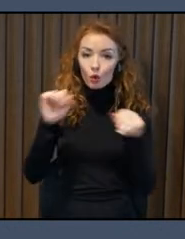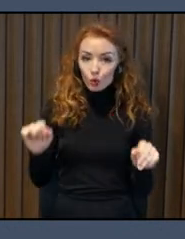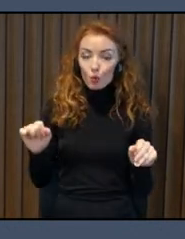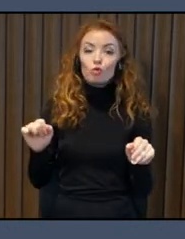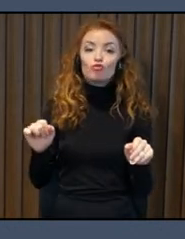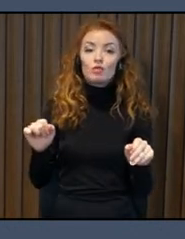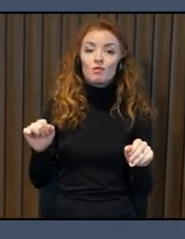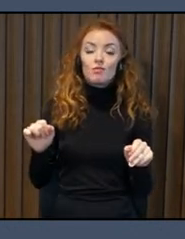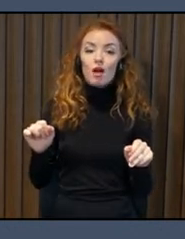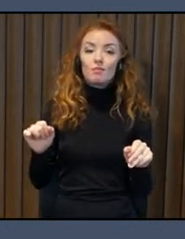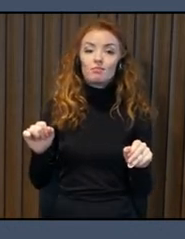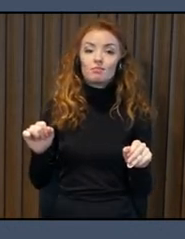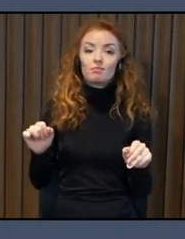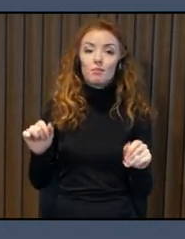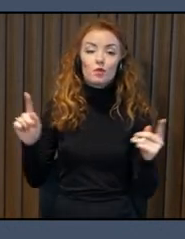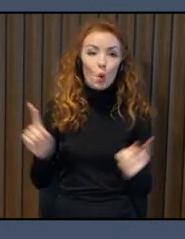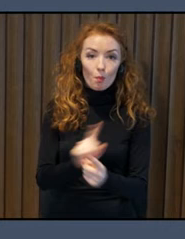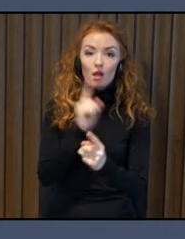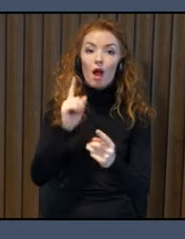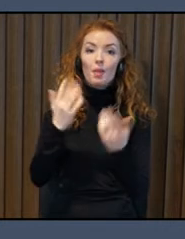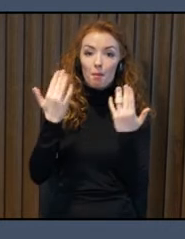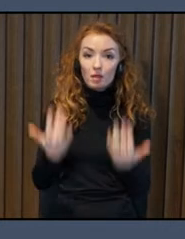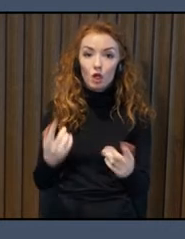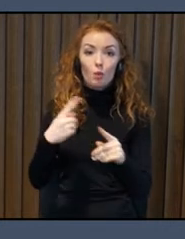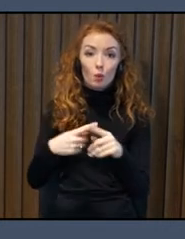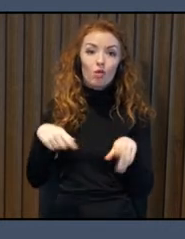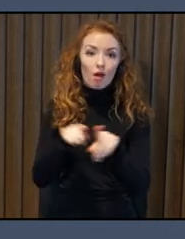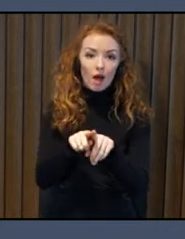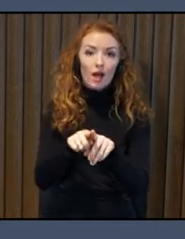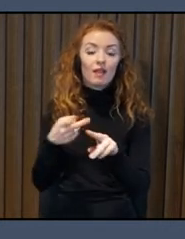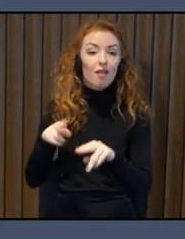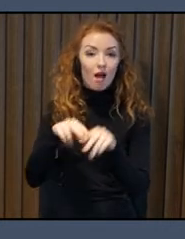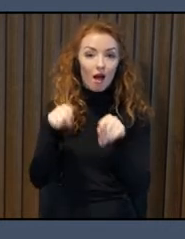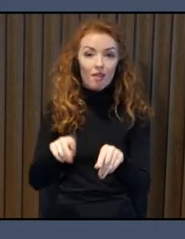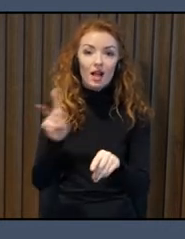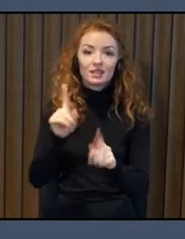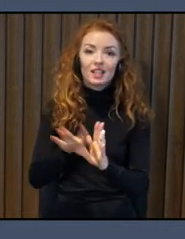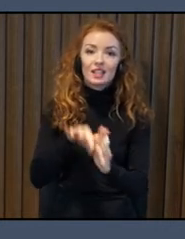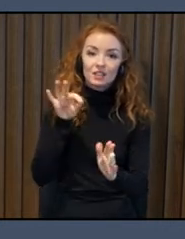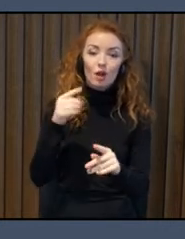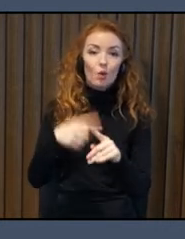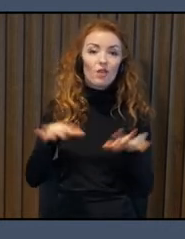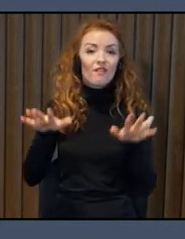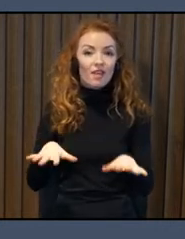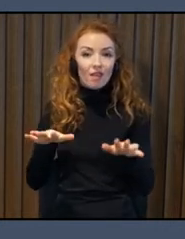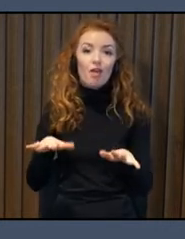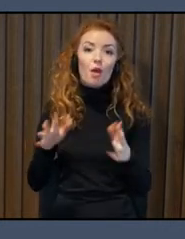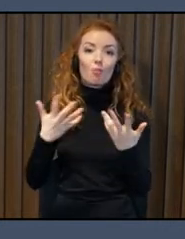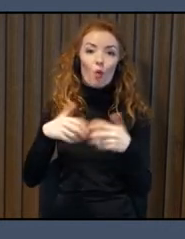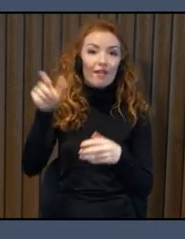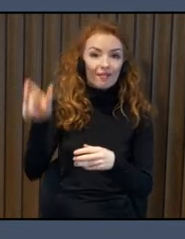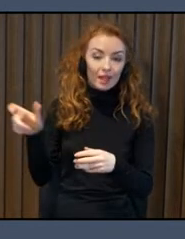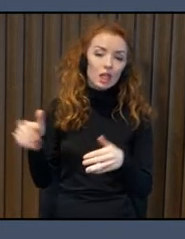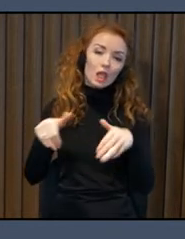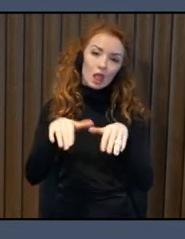local politicians. The municipality has the right to make independent decisions and tax citizens to finance its